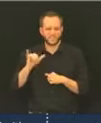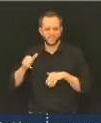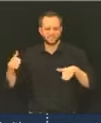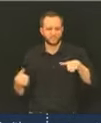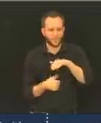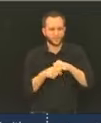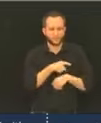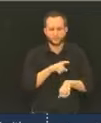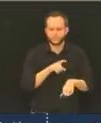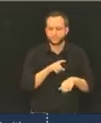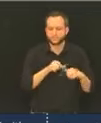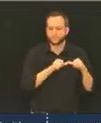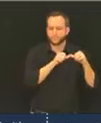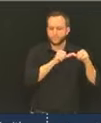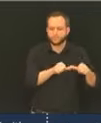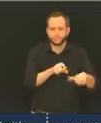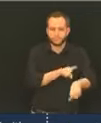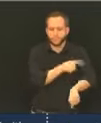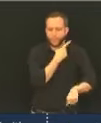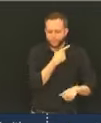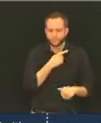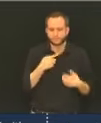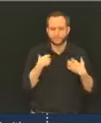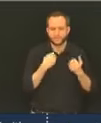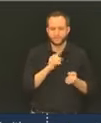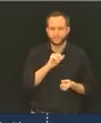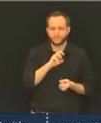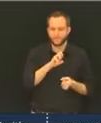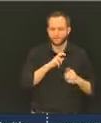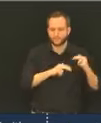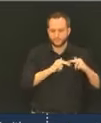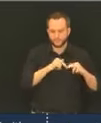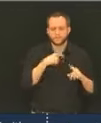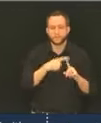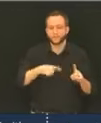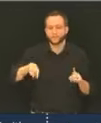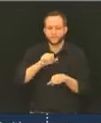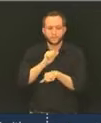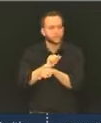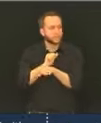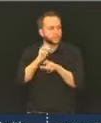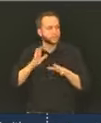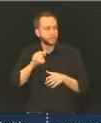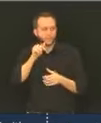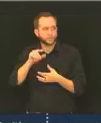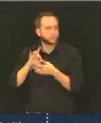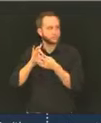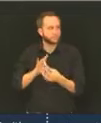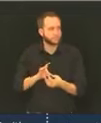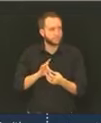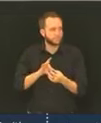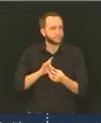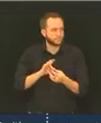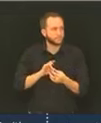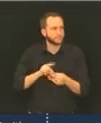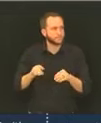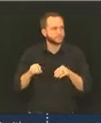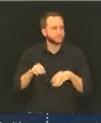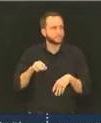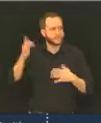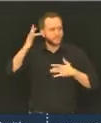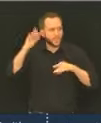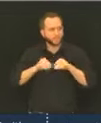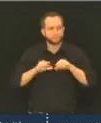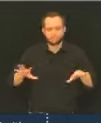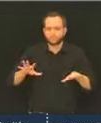-term care facilities, and workers that are critical to pandemic response continuity. And so